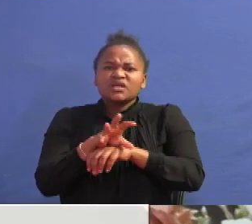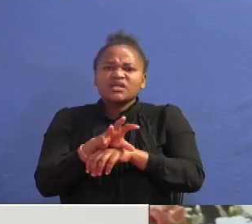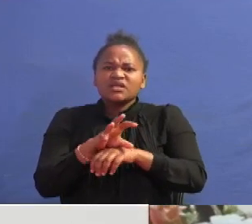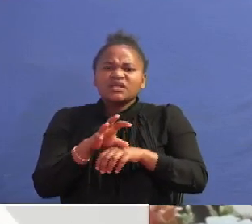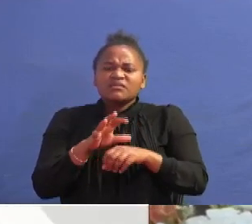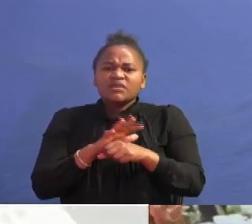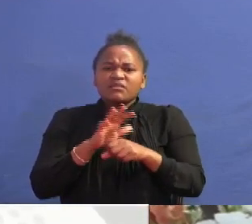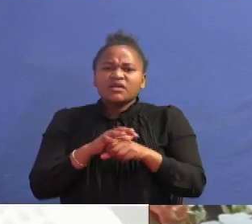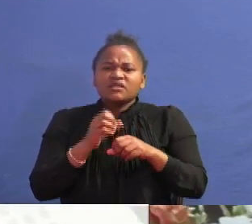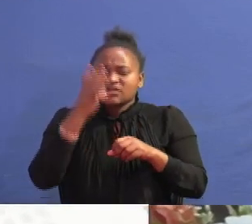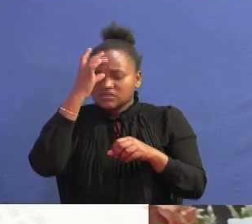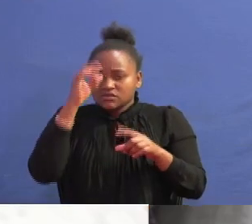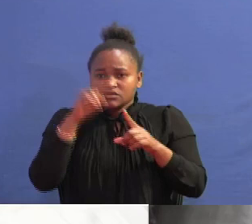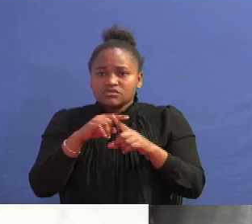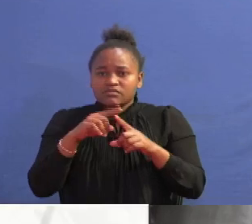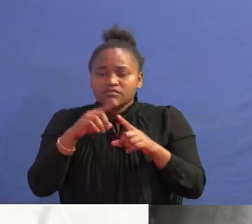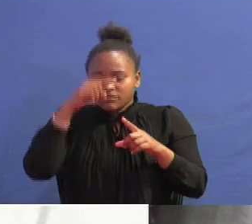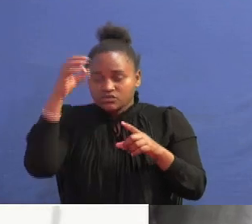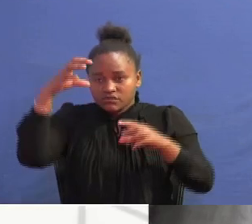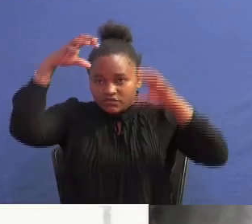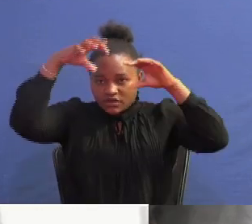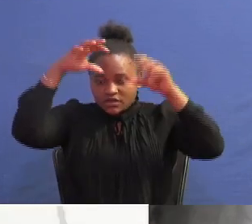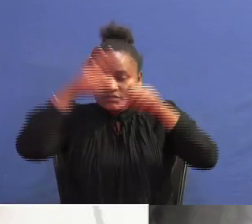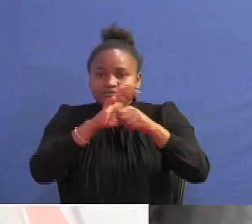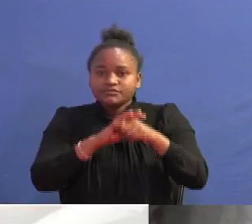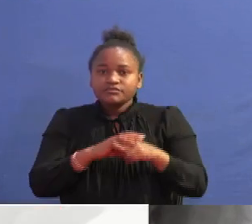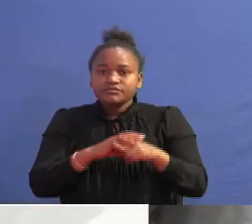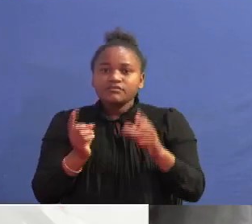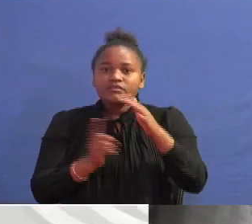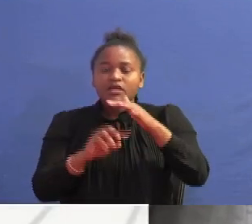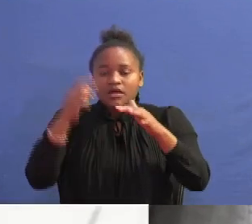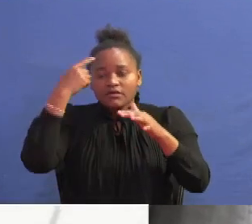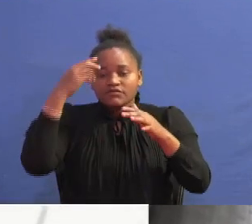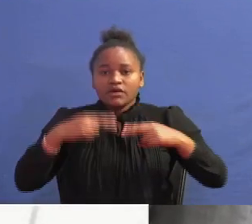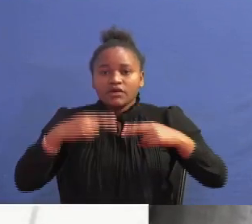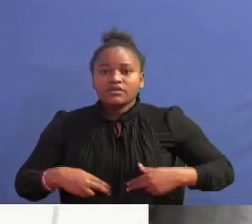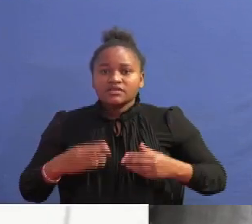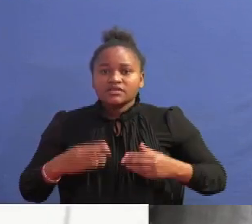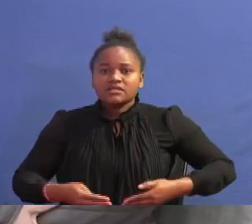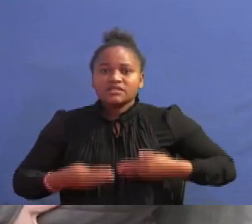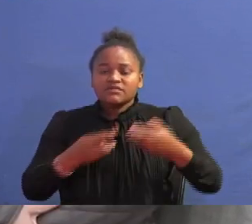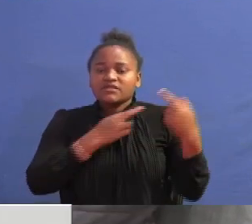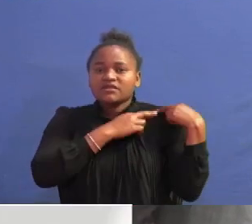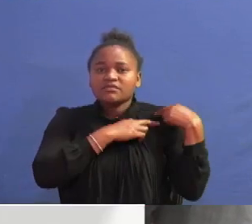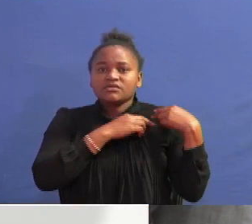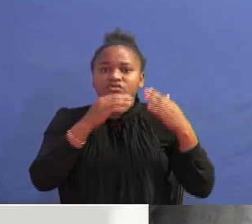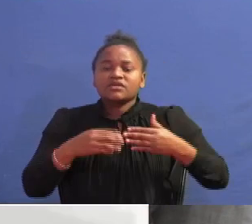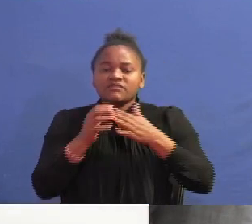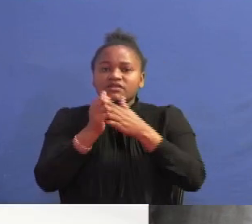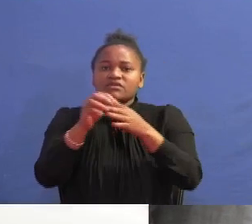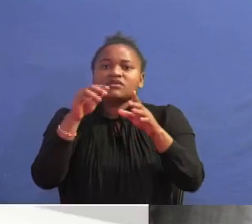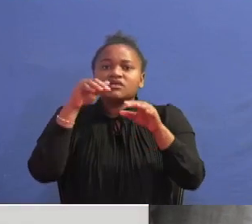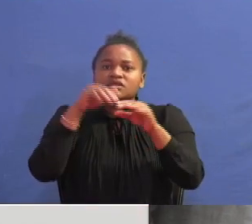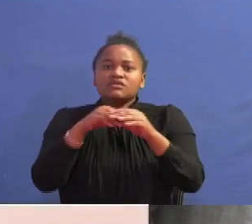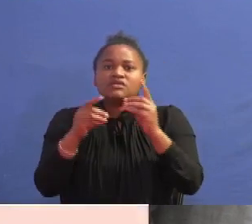ongoing rains. Minister for Health, who is here, has been tasked to provide leadership with the different